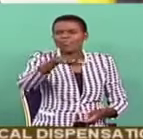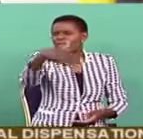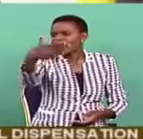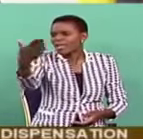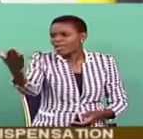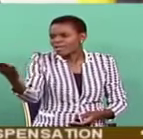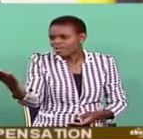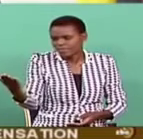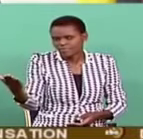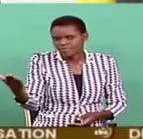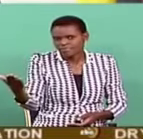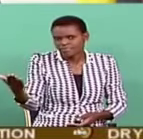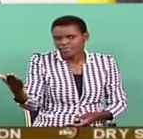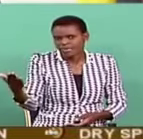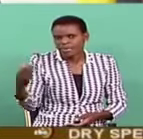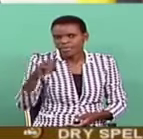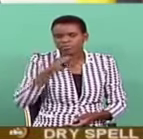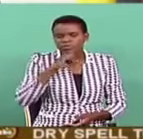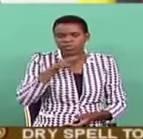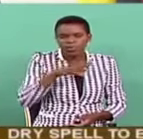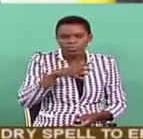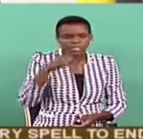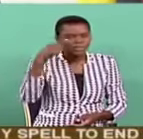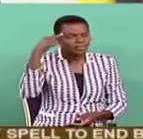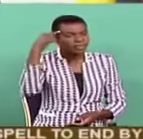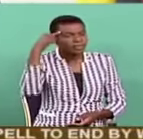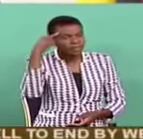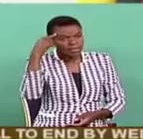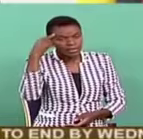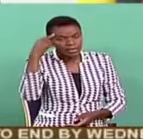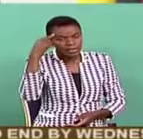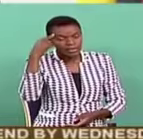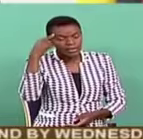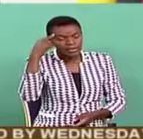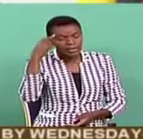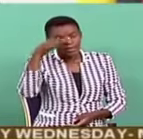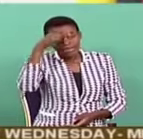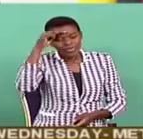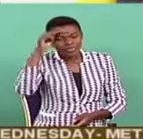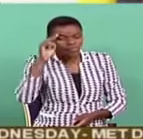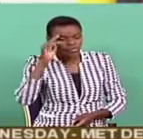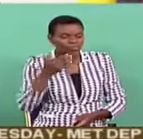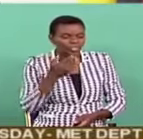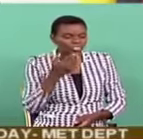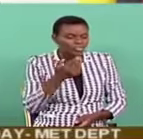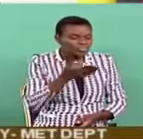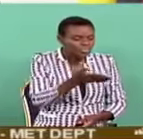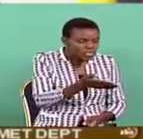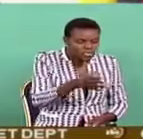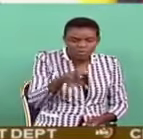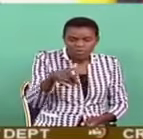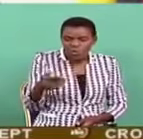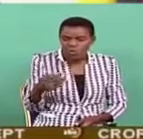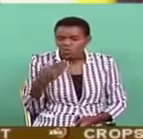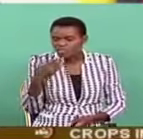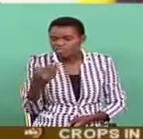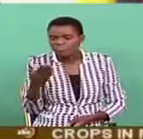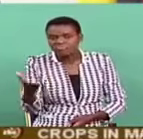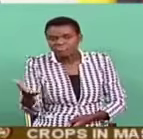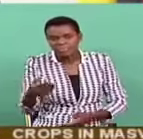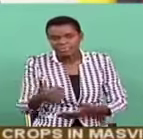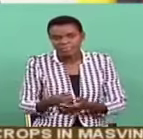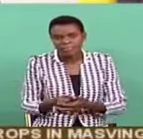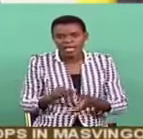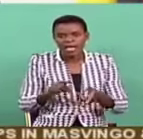getting the uniforms at affordable prices. What the schools should